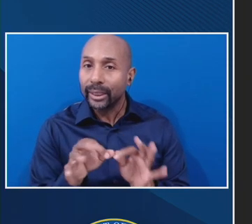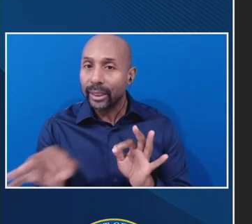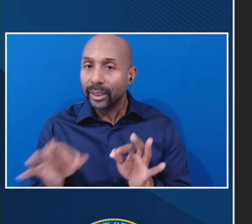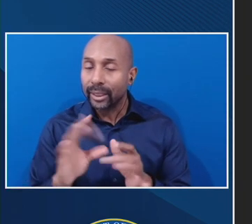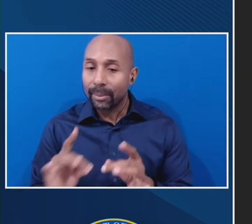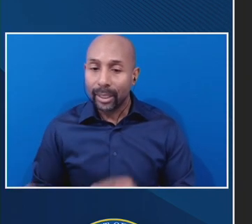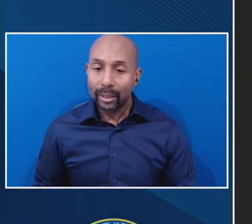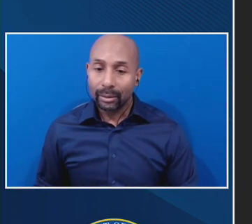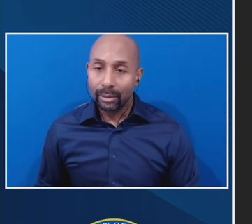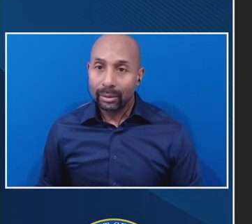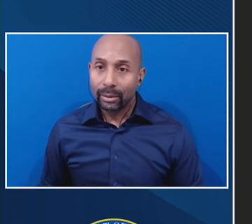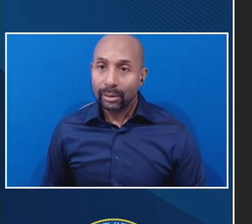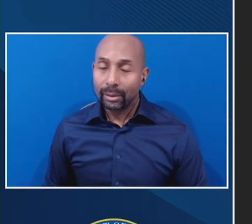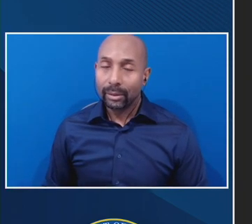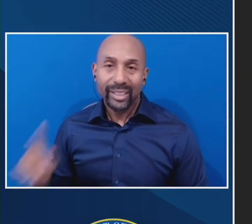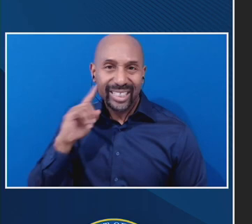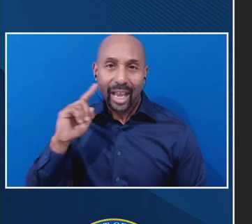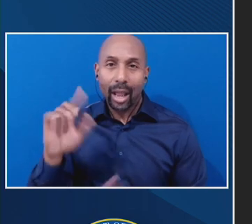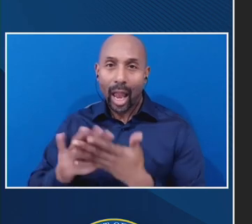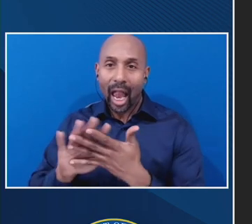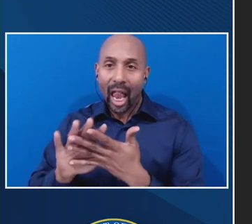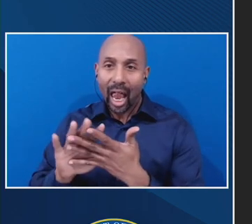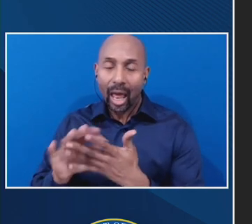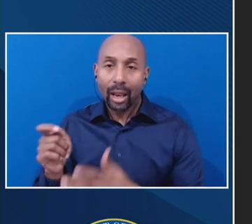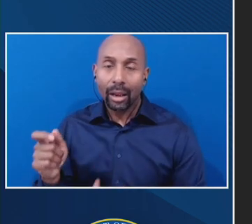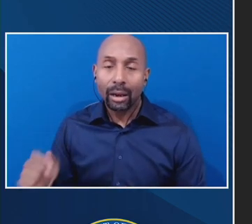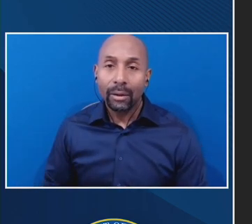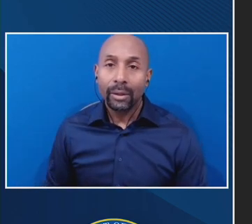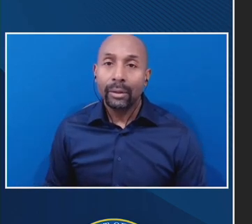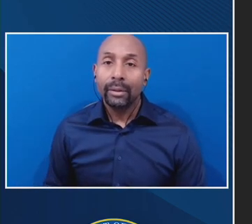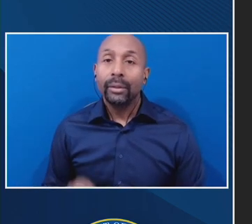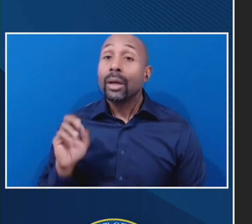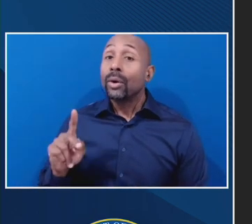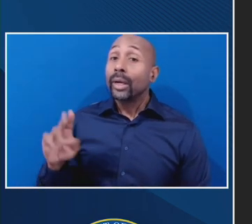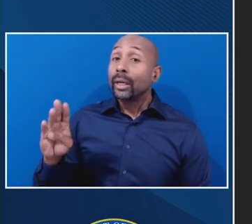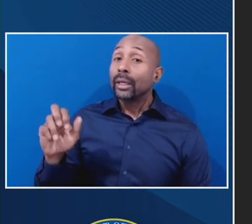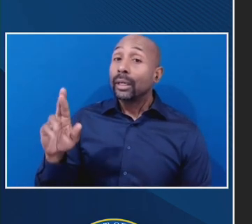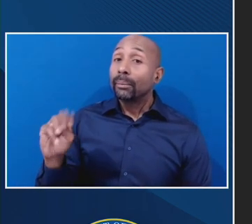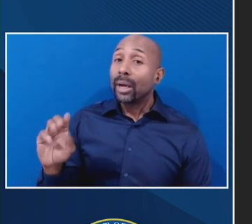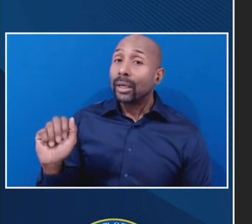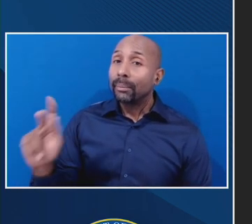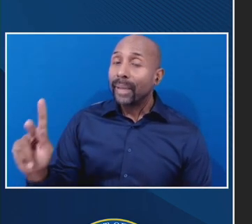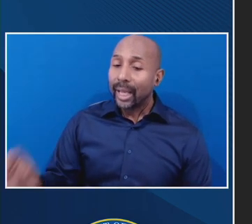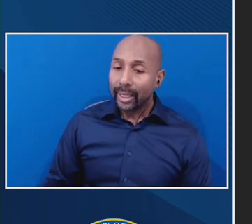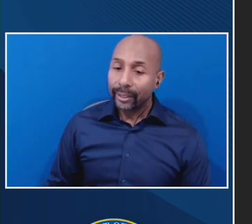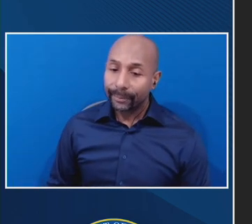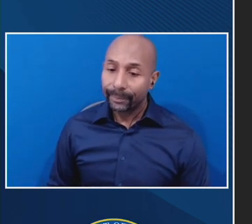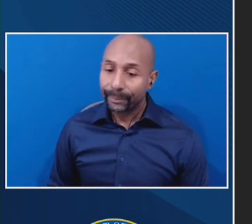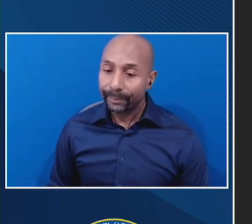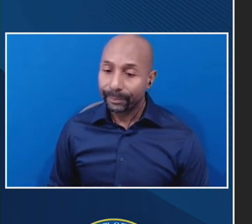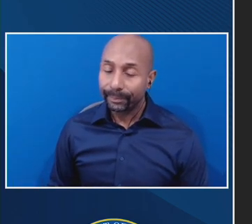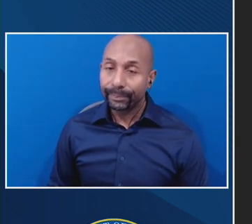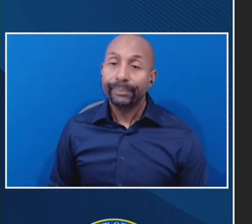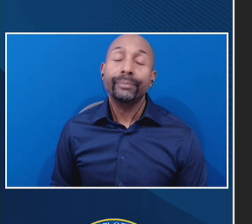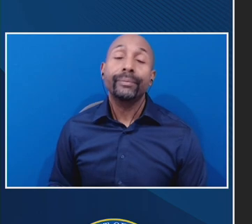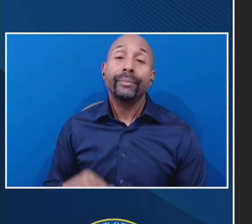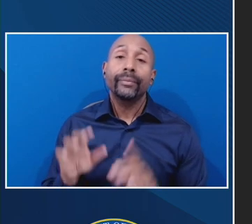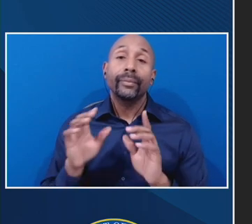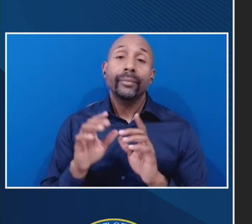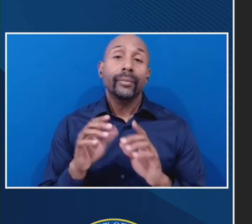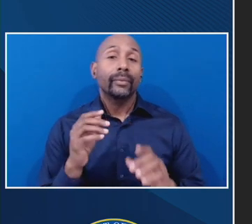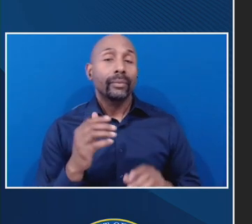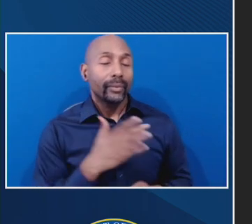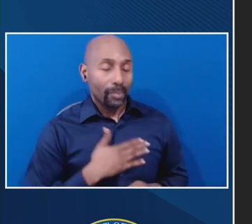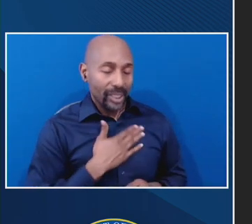Okay. Barmak? Yeah, I appreciate the department's attempt to